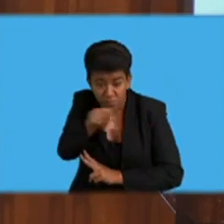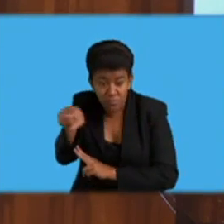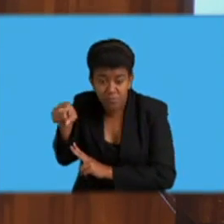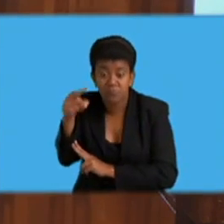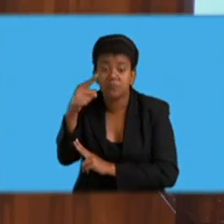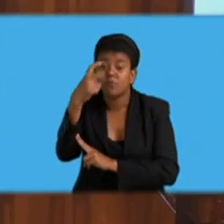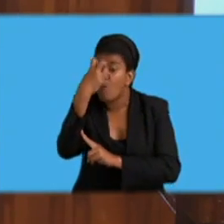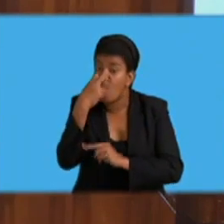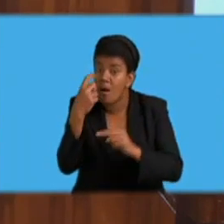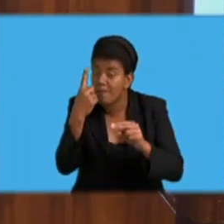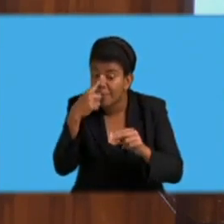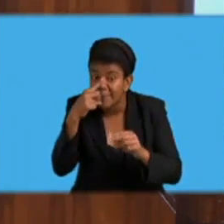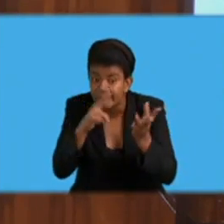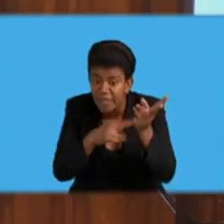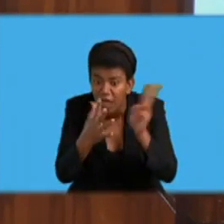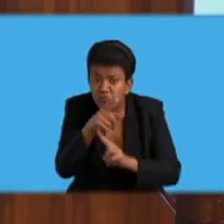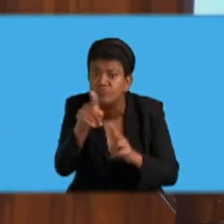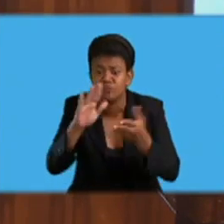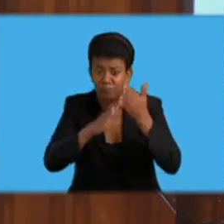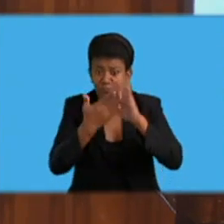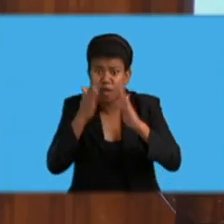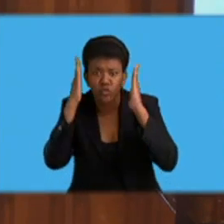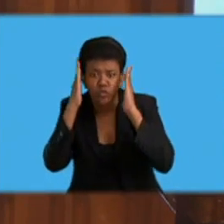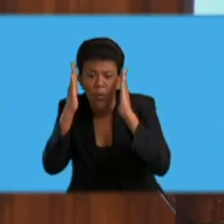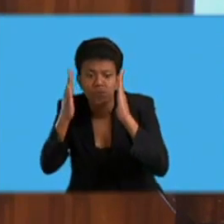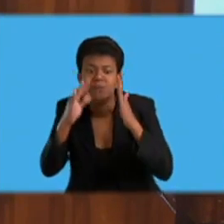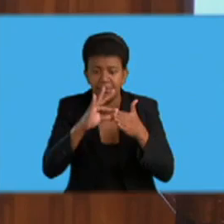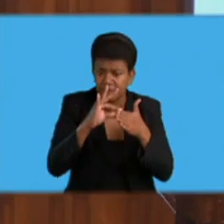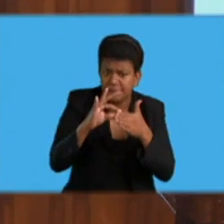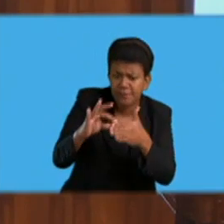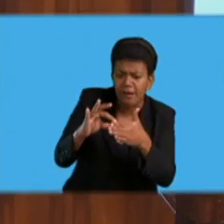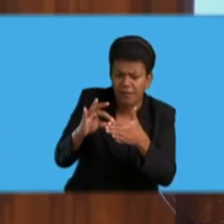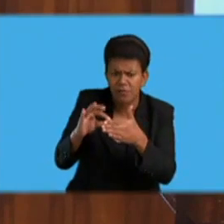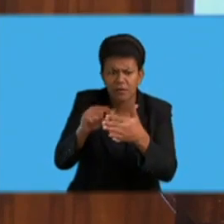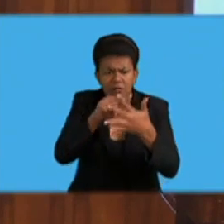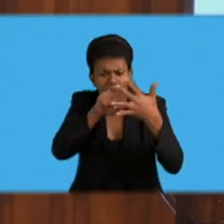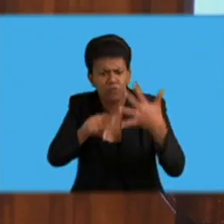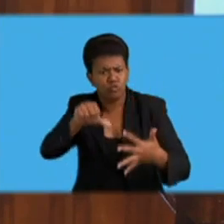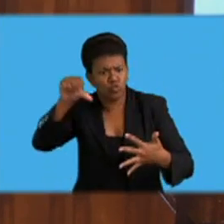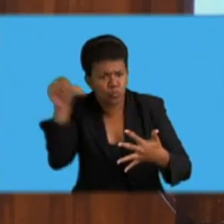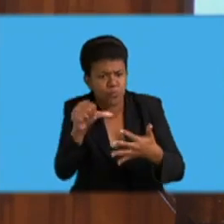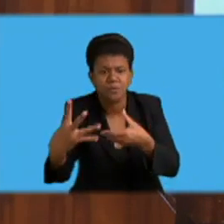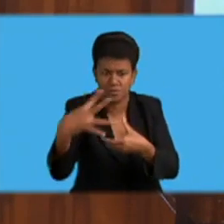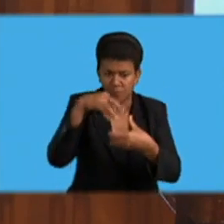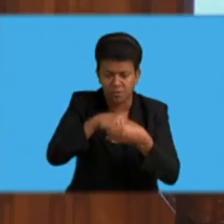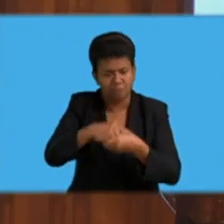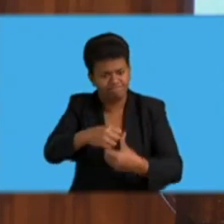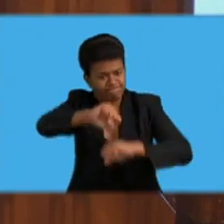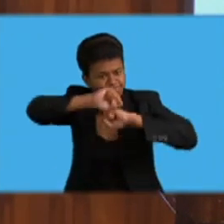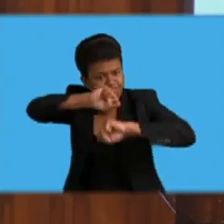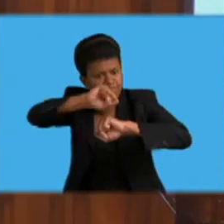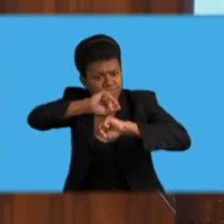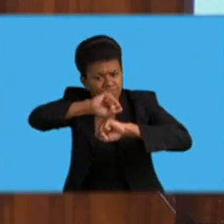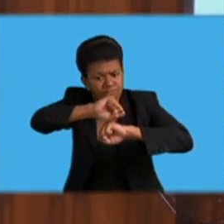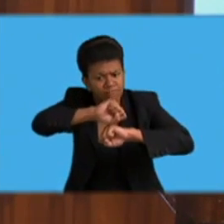and faith-based organizations to join us in the fight against sexual offenses.